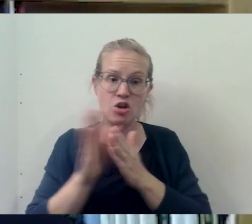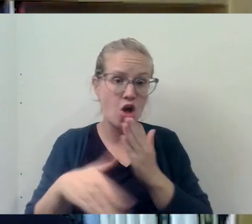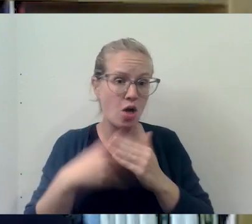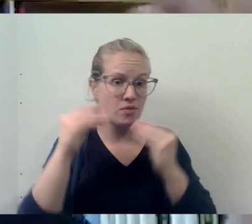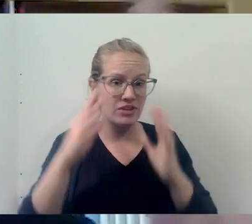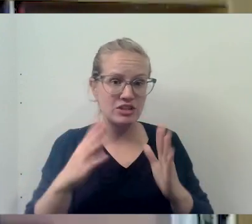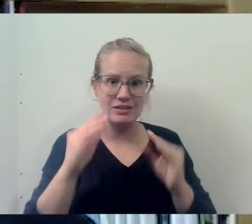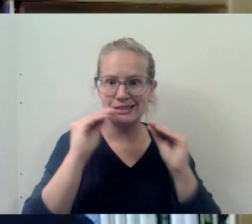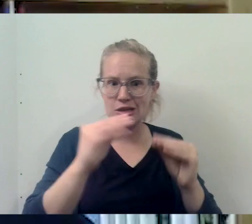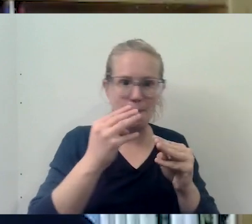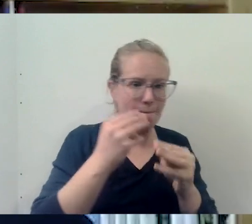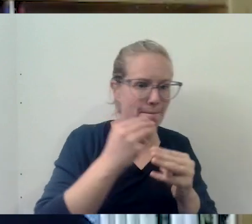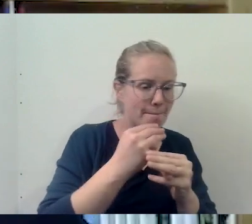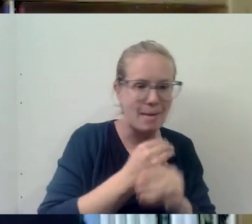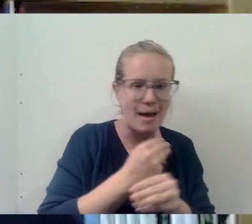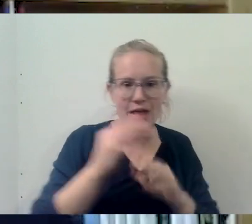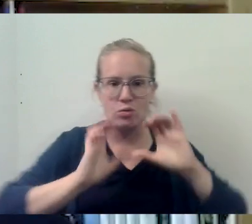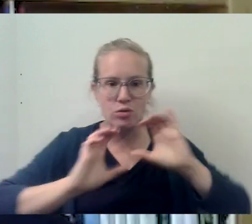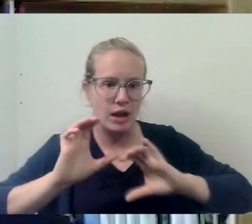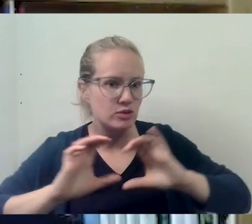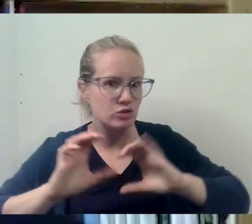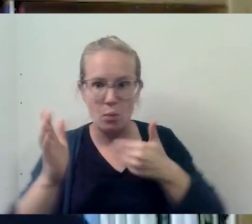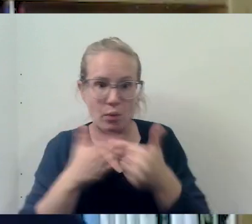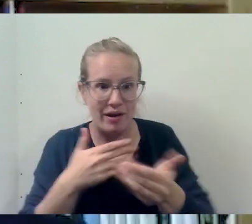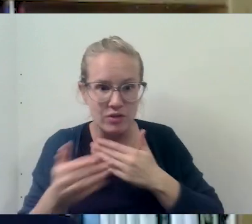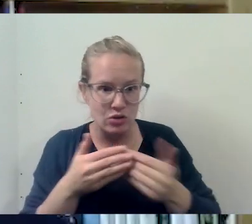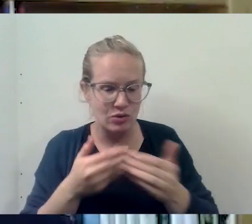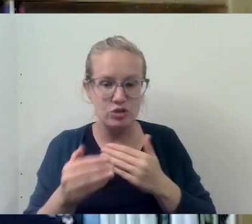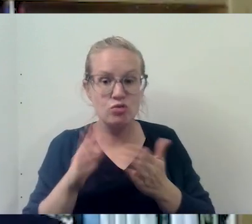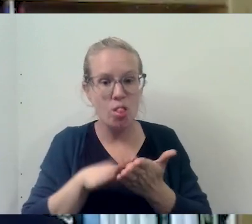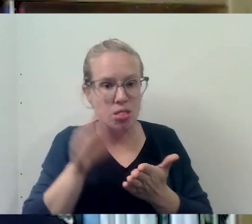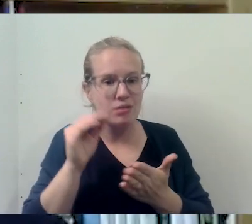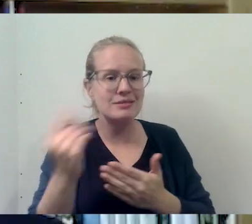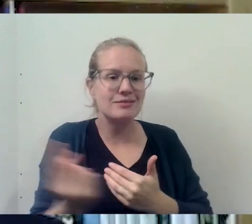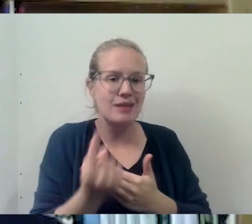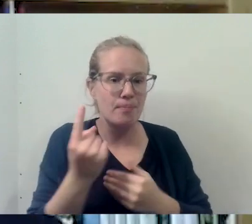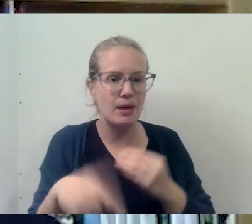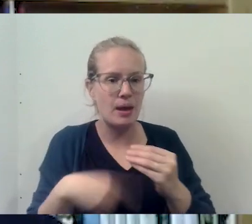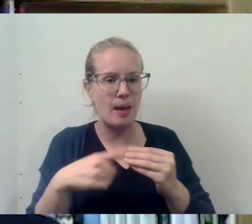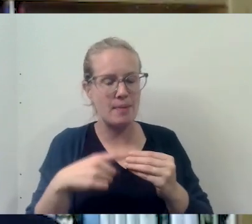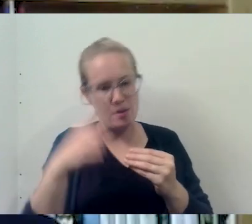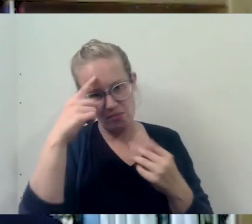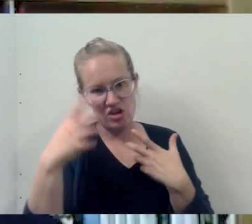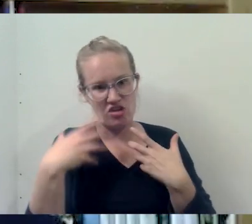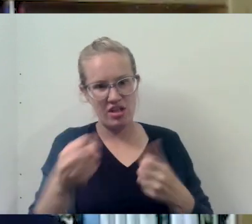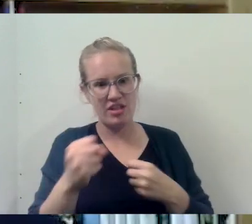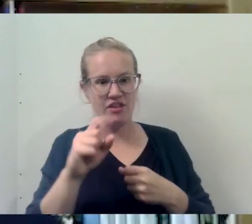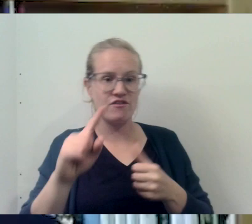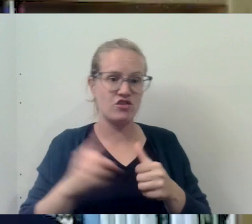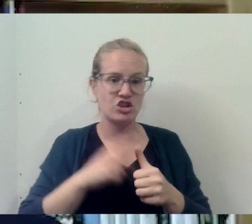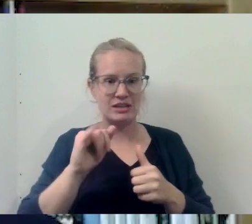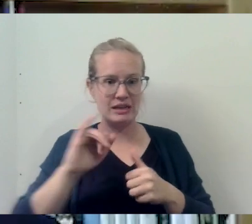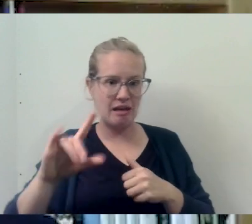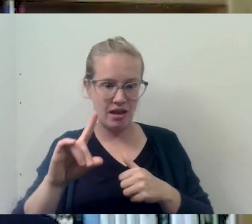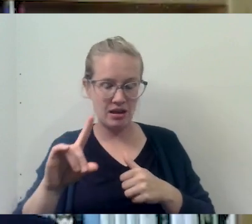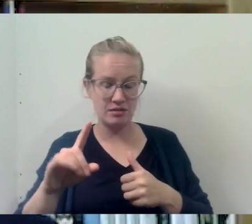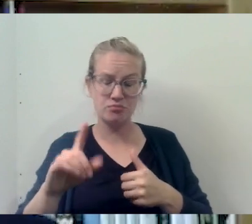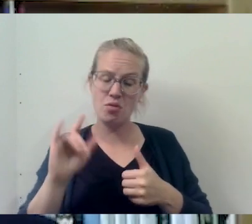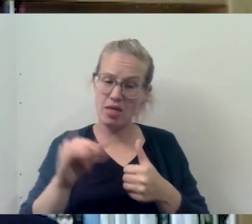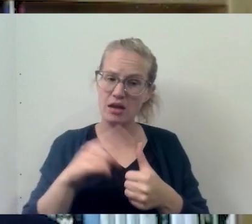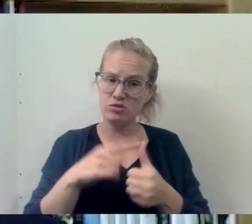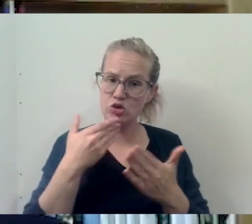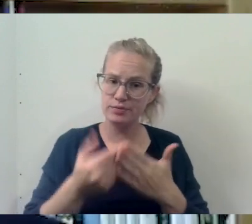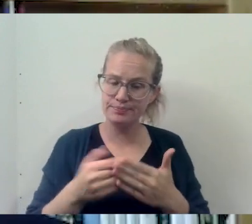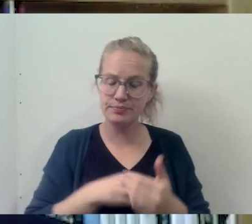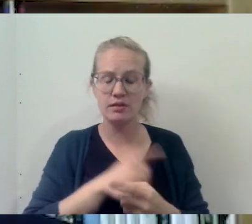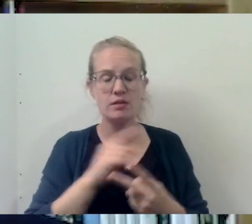they teach math or, or chemistry or whatever, to learn something about sort of mental health first aid. So I think that, that part